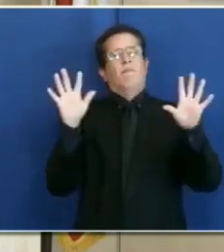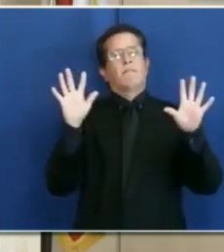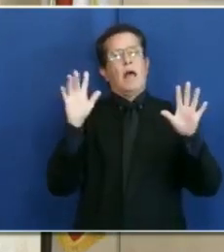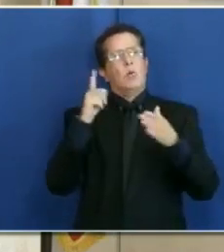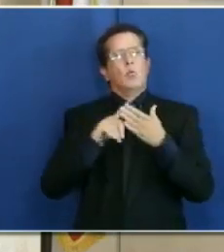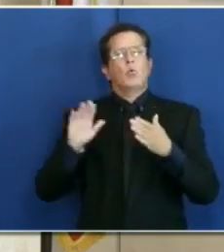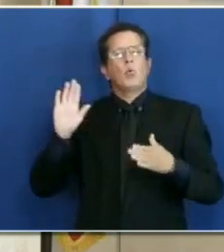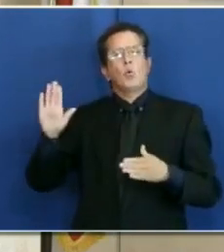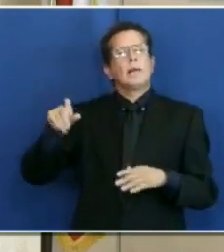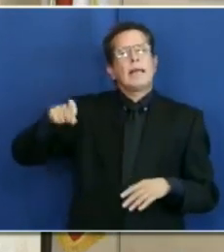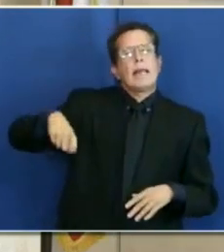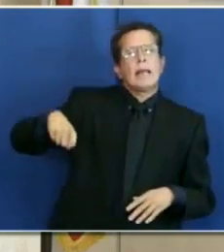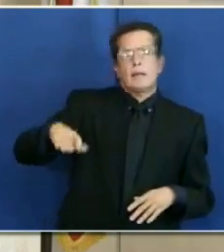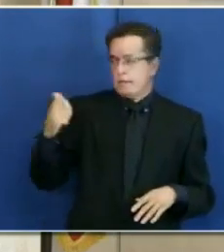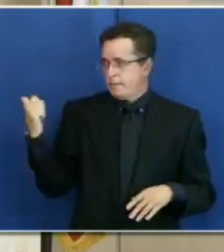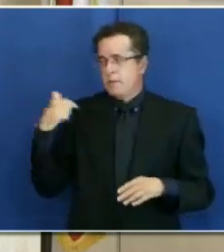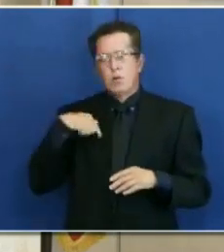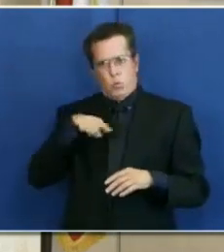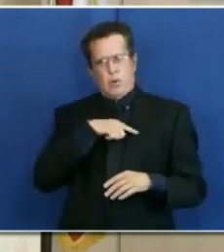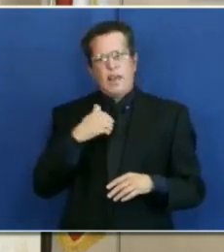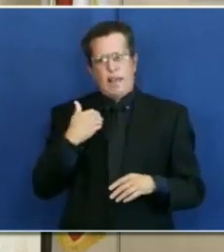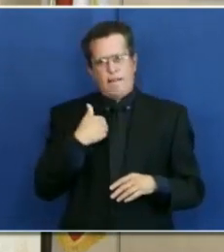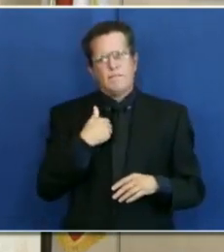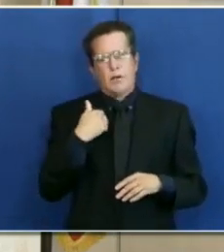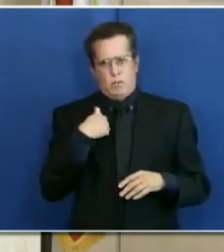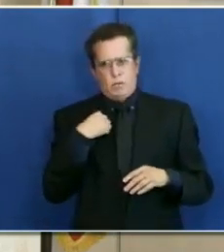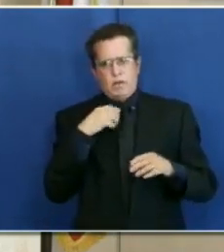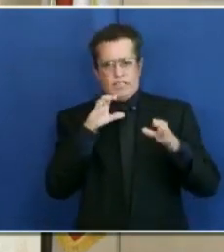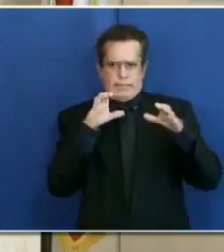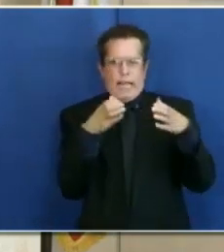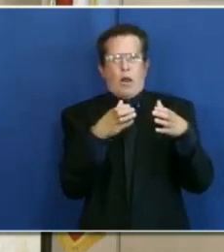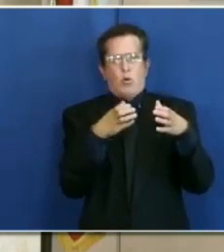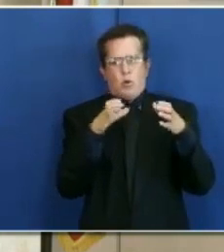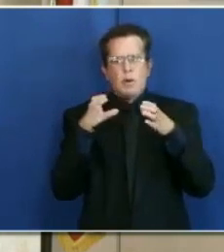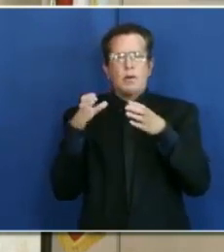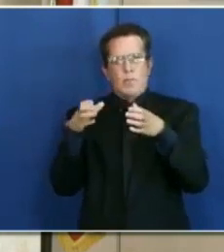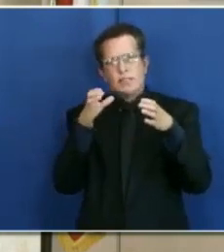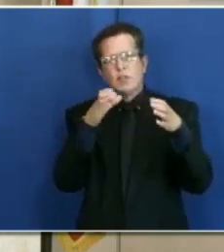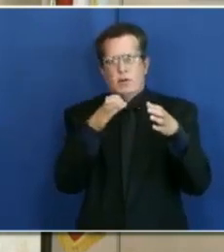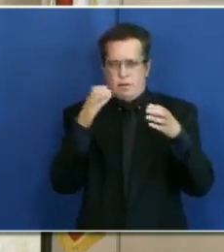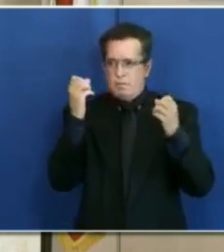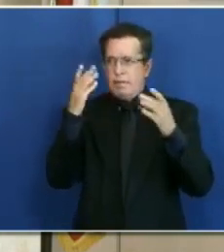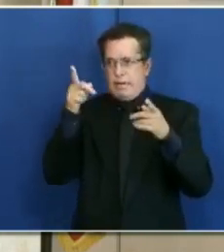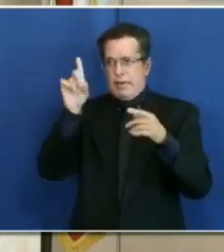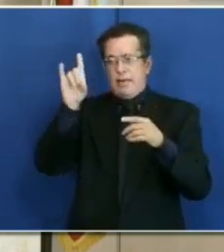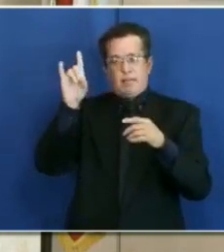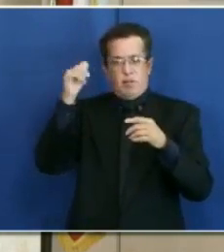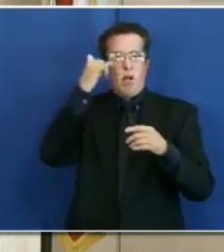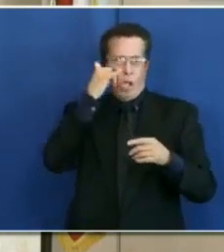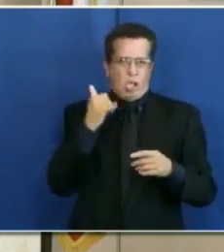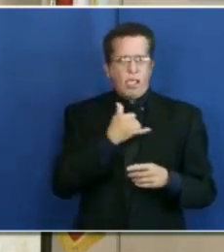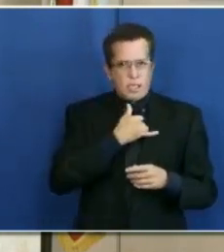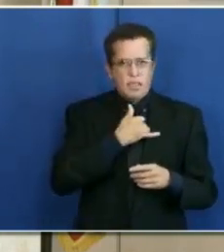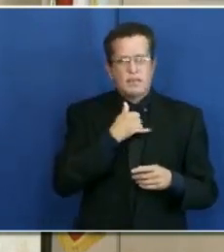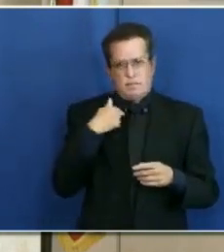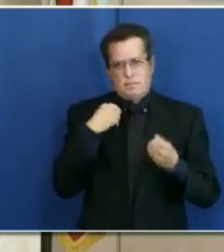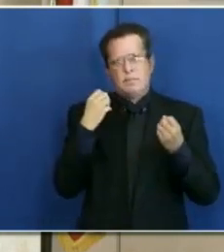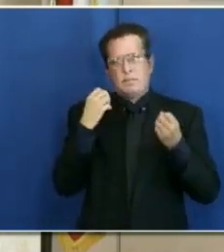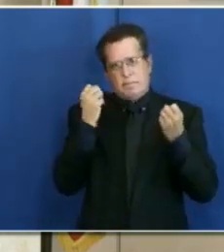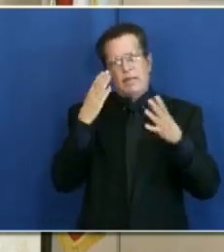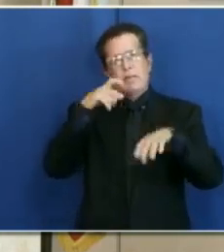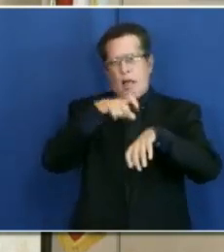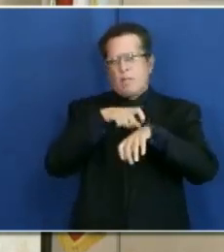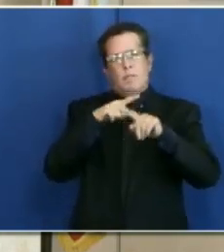You know, when we have the sector calls, I keep telling people you can ask the question a hundred different ways, and I'll give you the same answer. I